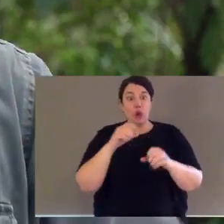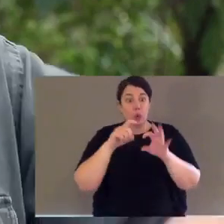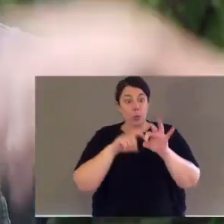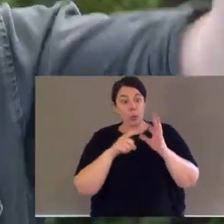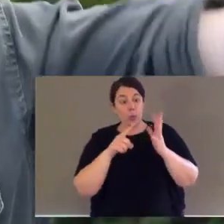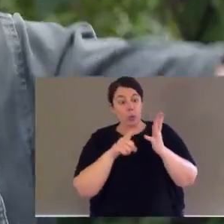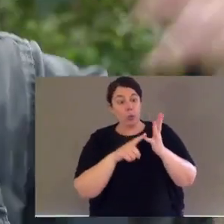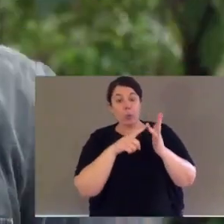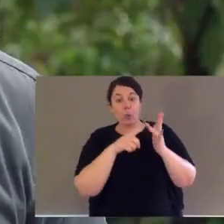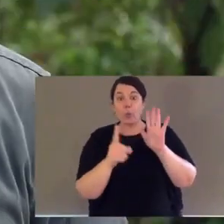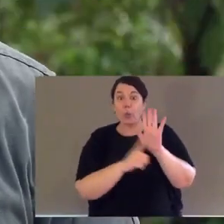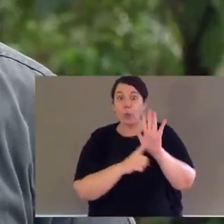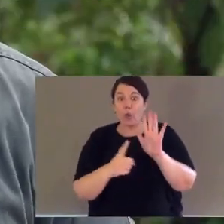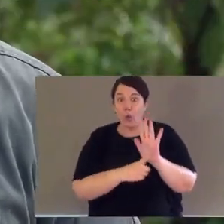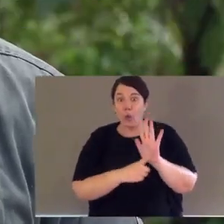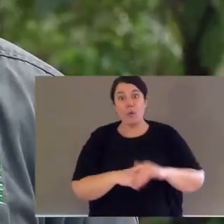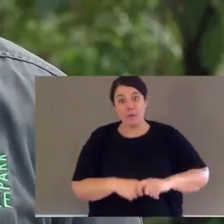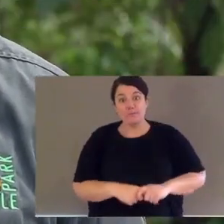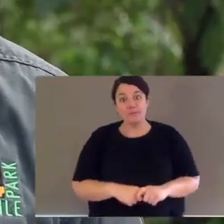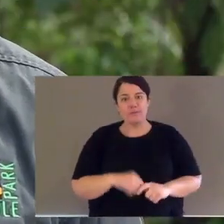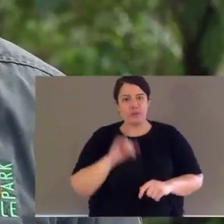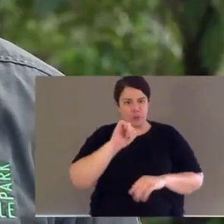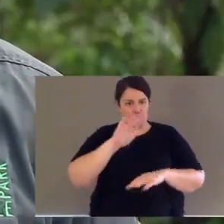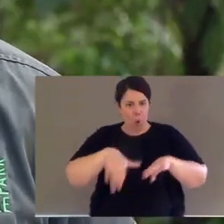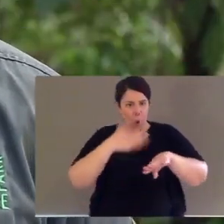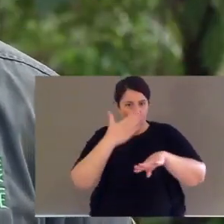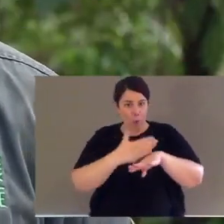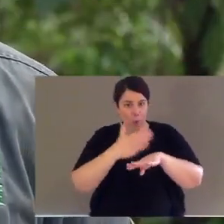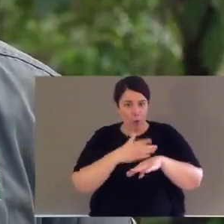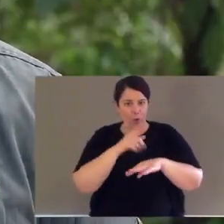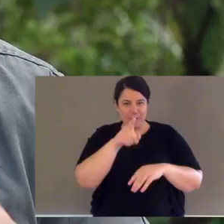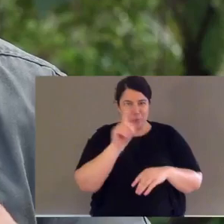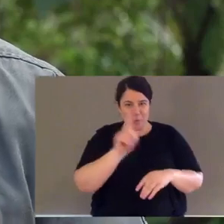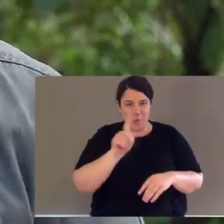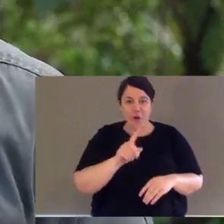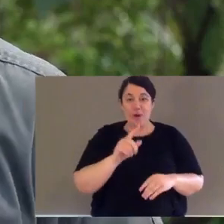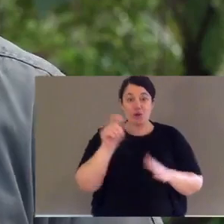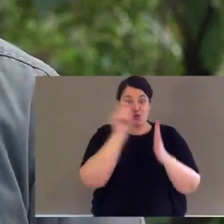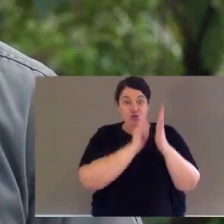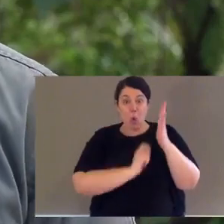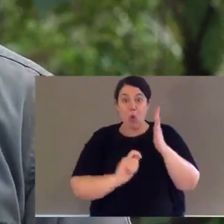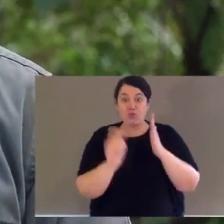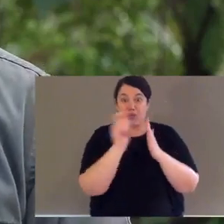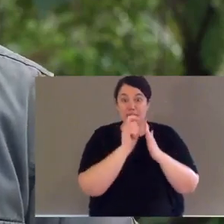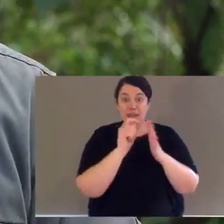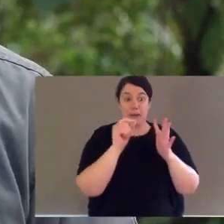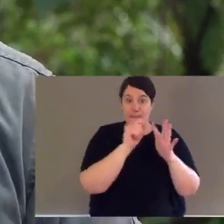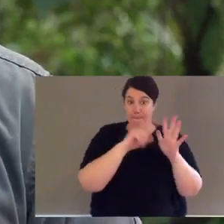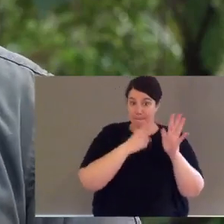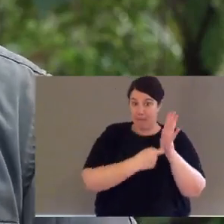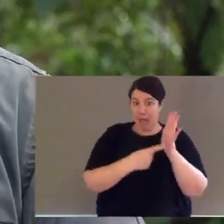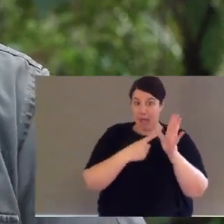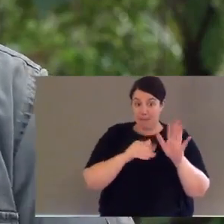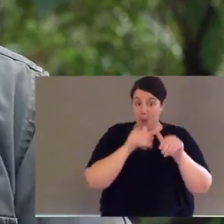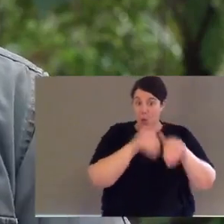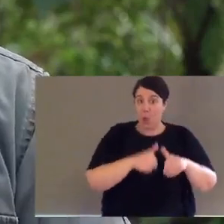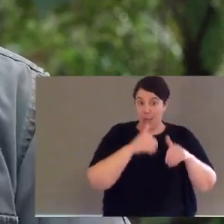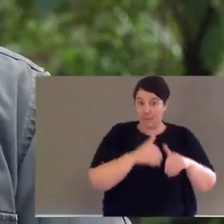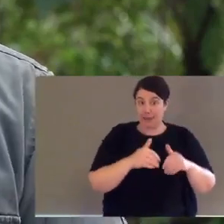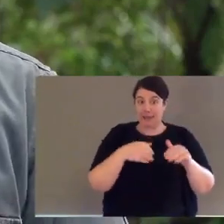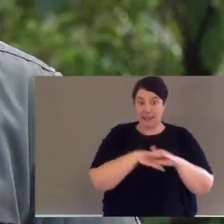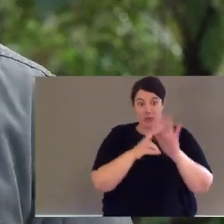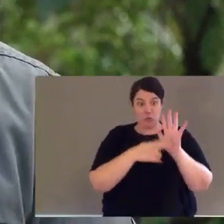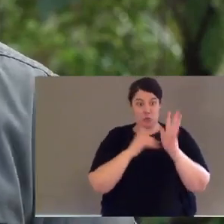a powerful owl, a tiger quoll. And for your homework today, I would like you to do me a drawing.